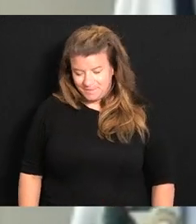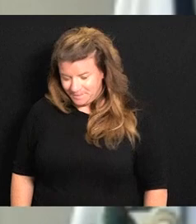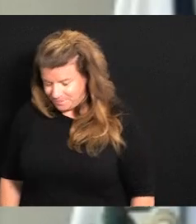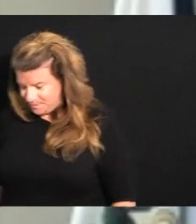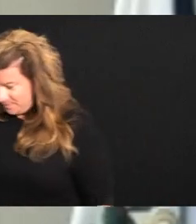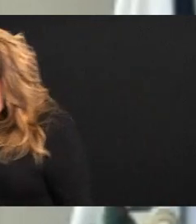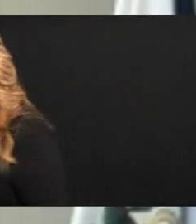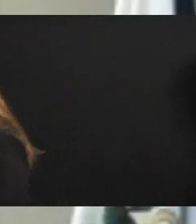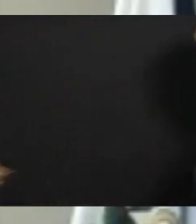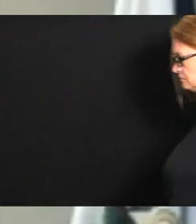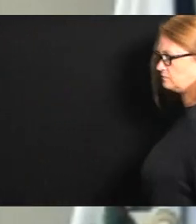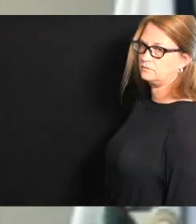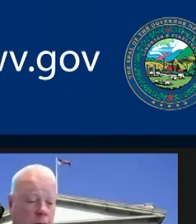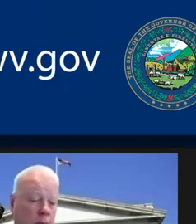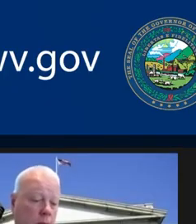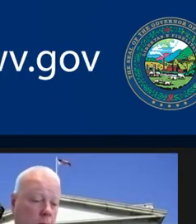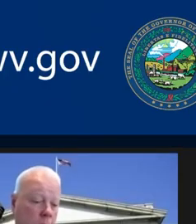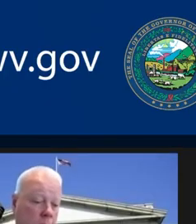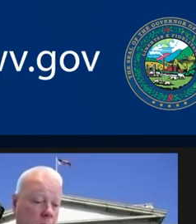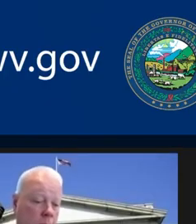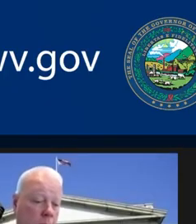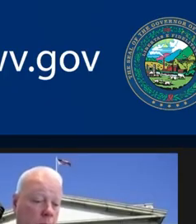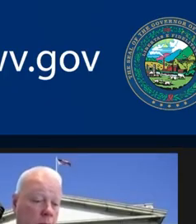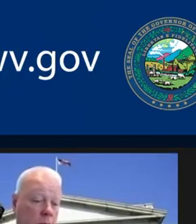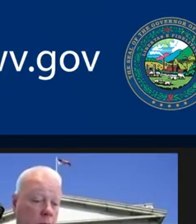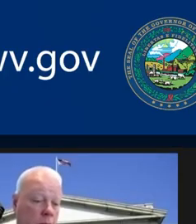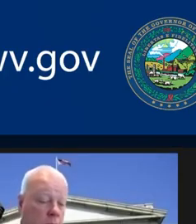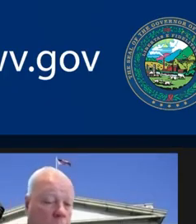thank you Charles next to Curtis Johnson with WSAZ